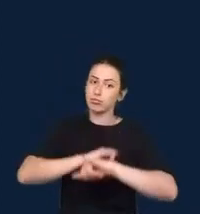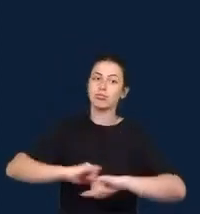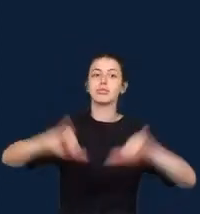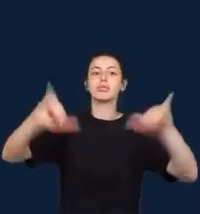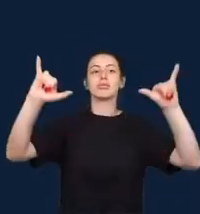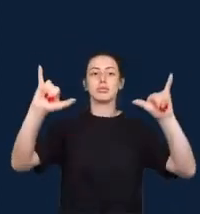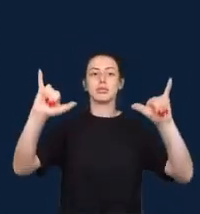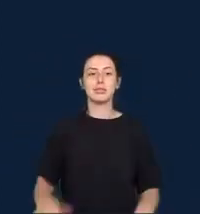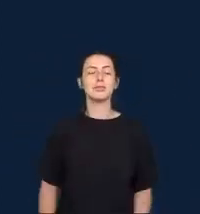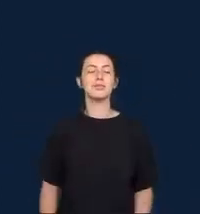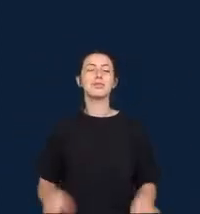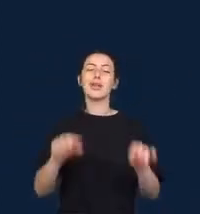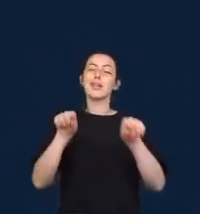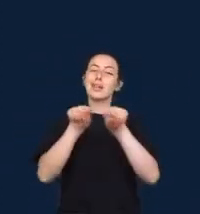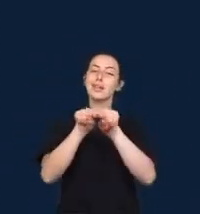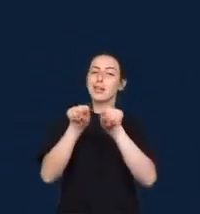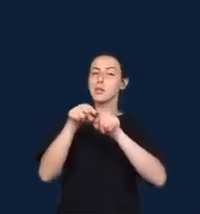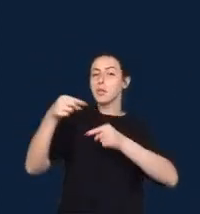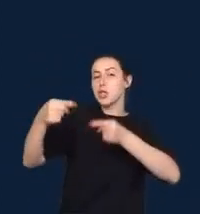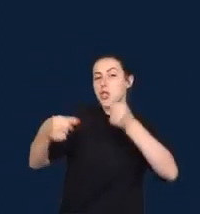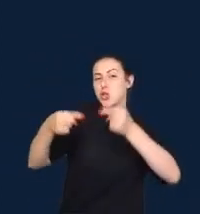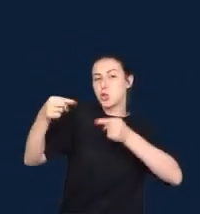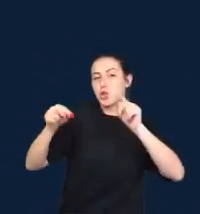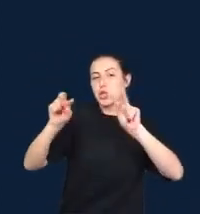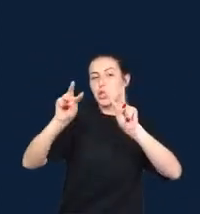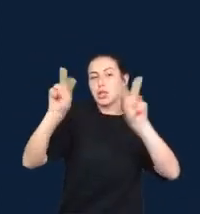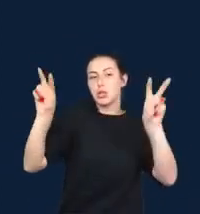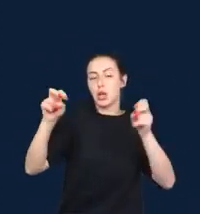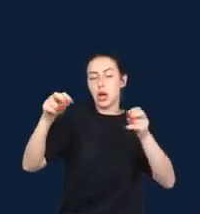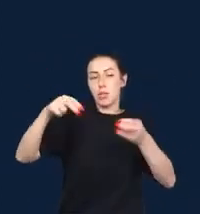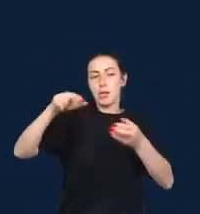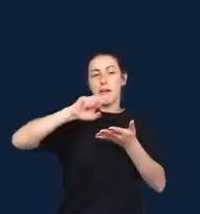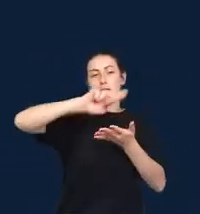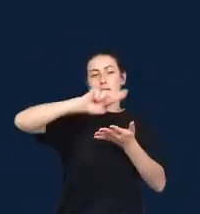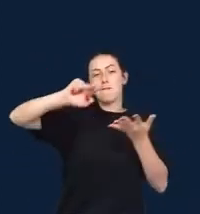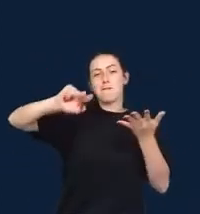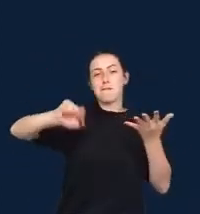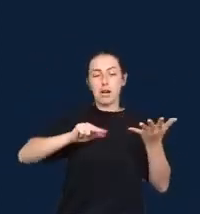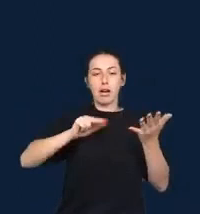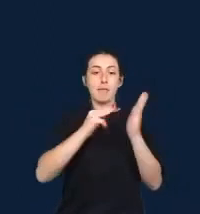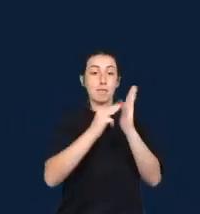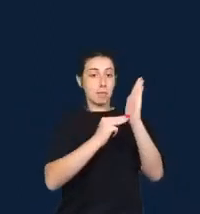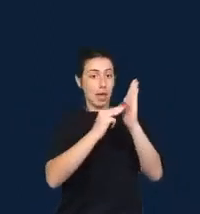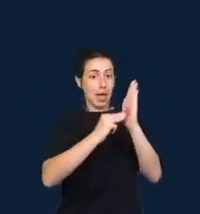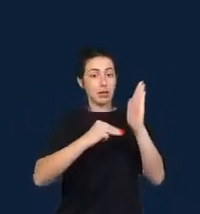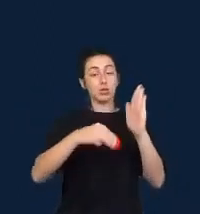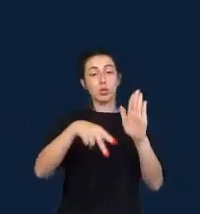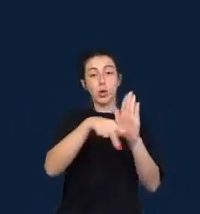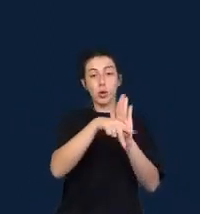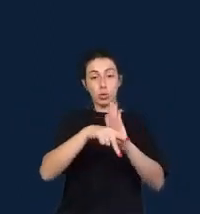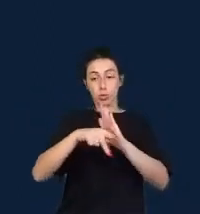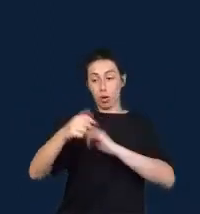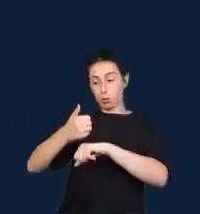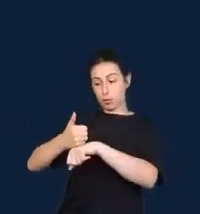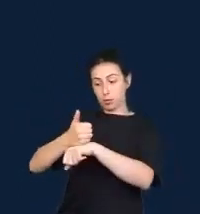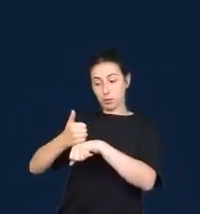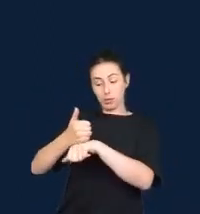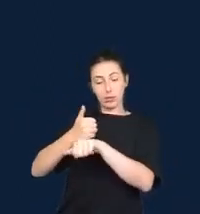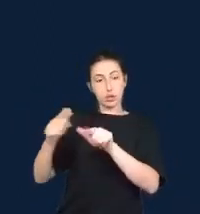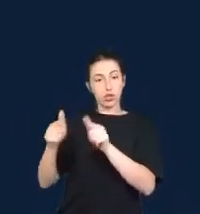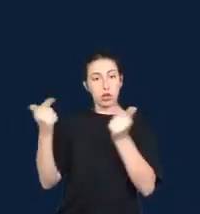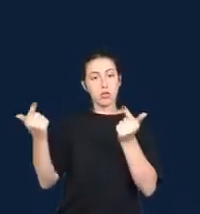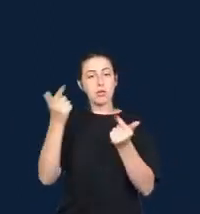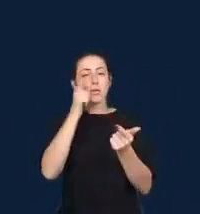that journalists use to investigate algorithmic power. So that's everything from reverse engineering to